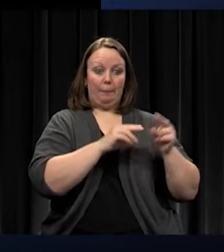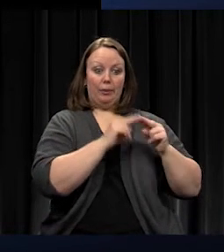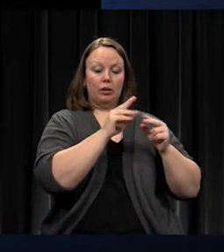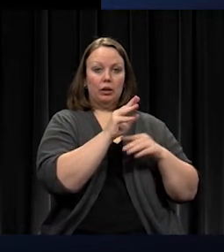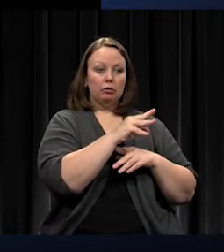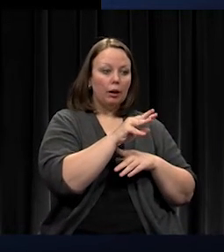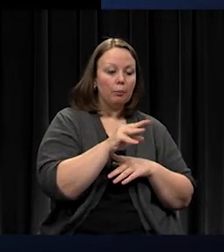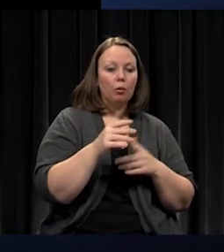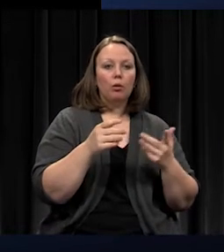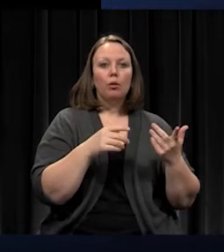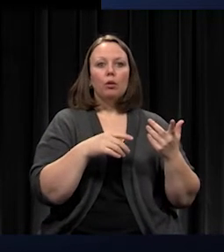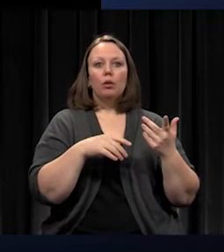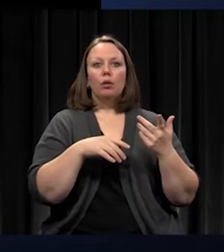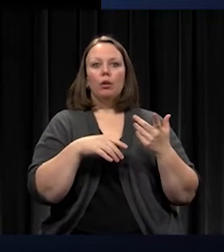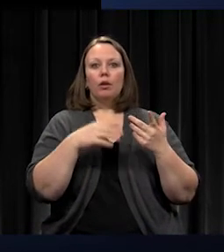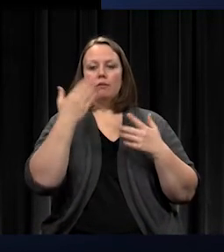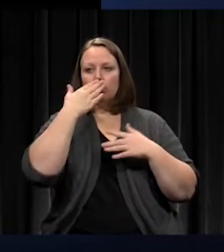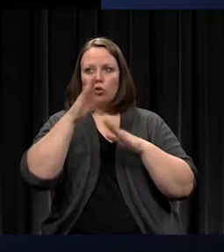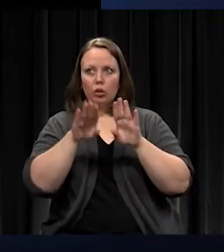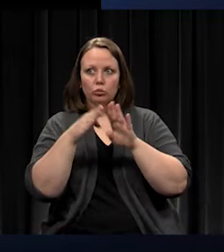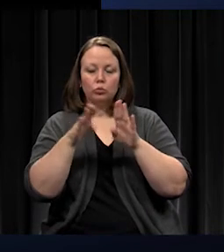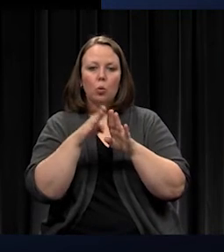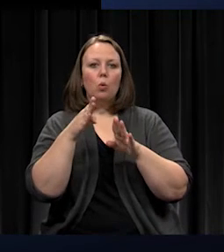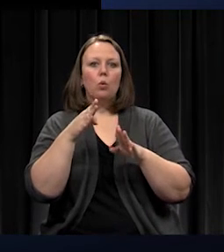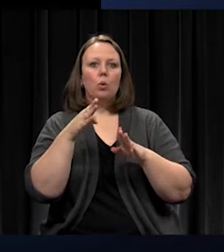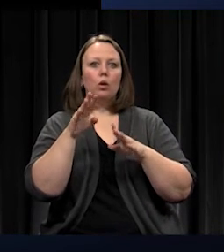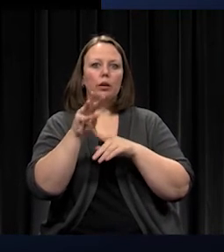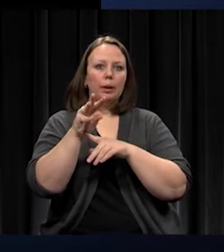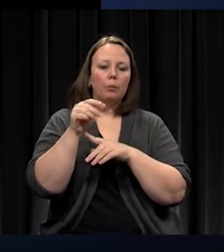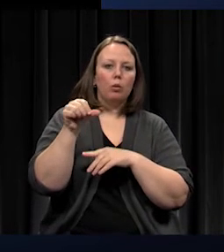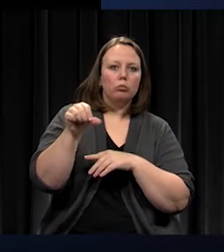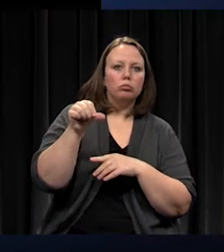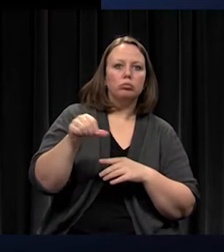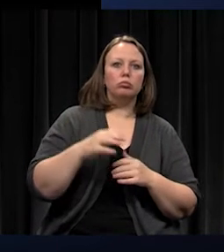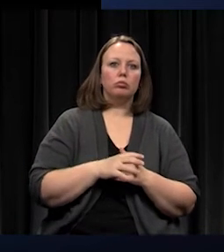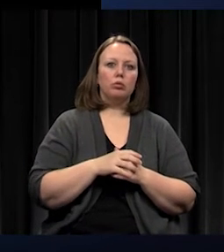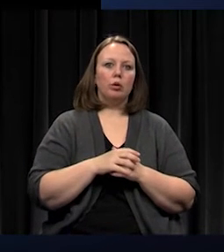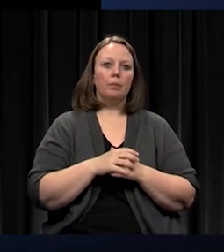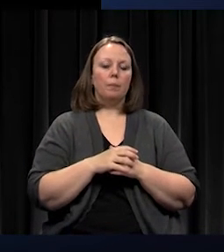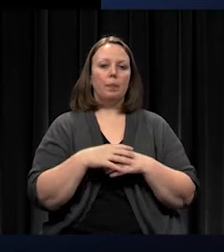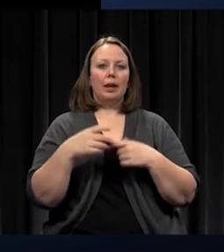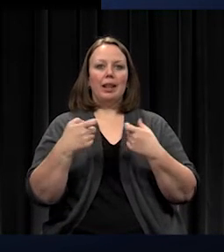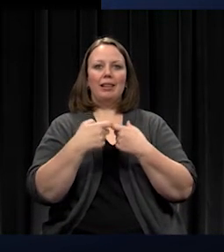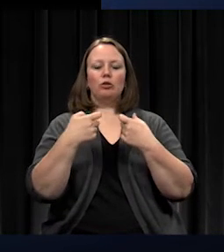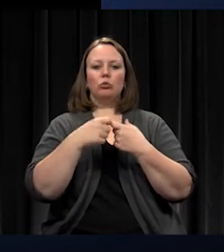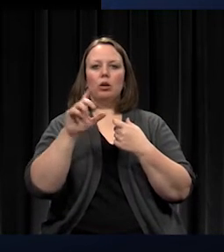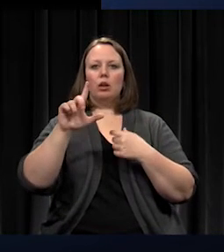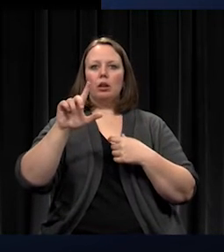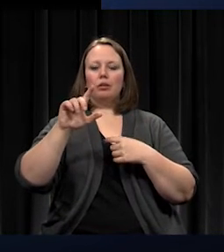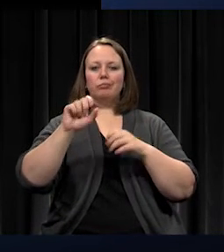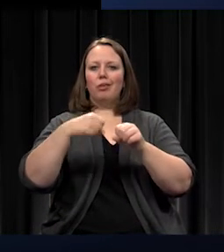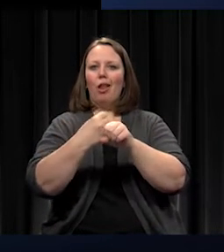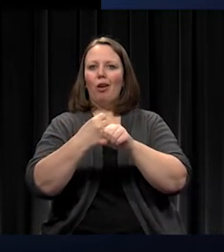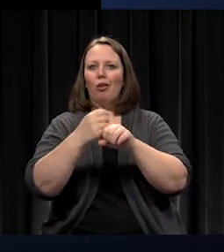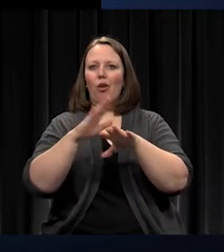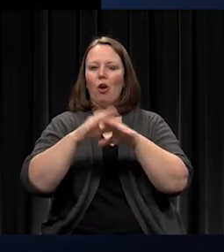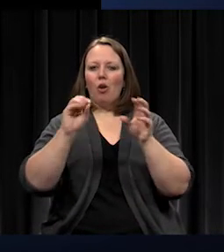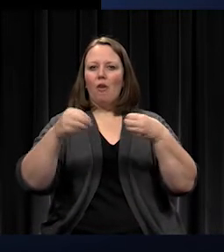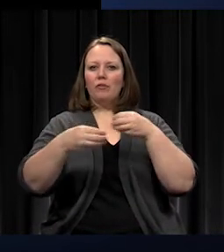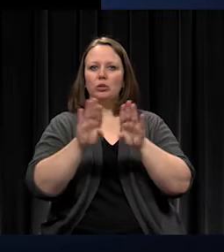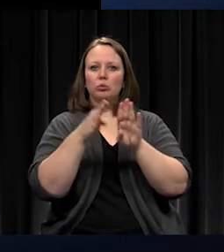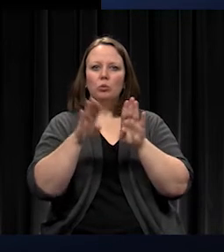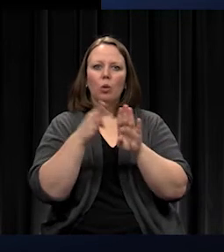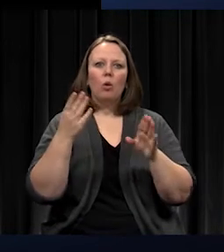the audio visual at the front door, electronic latches to control access to the office. We were looking at a potential panic